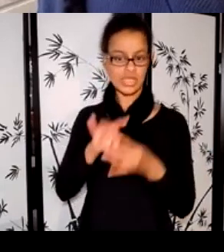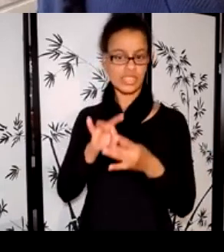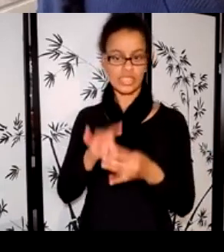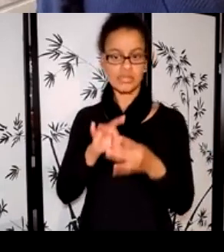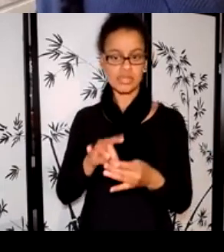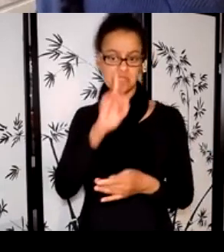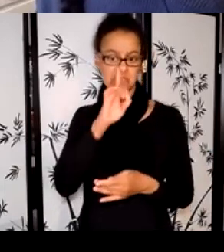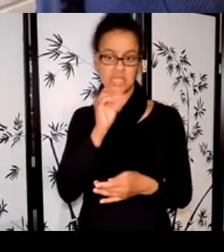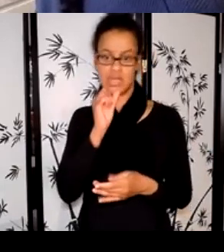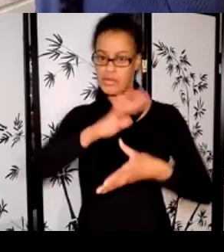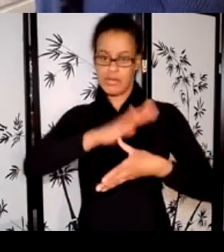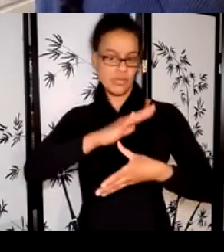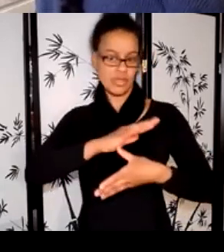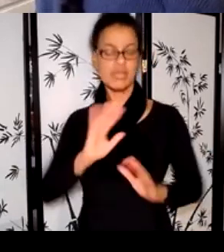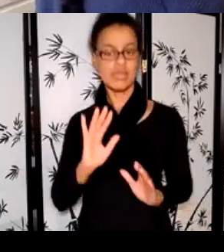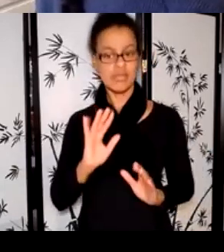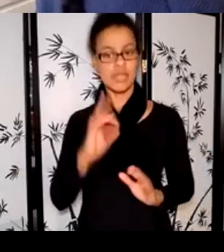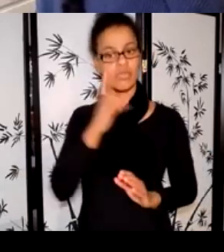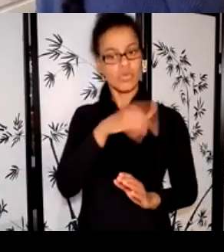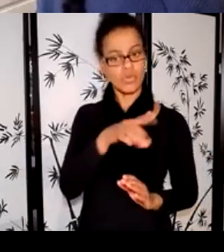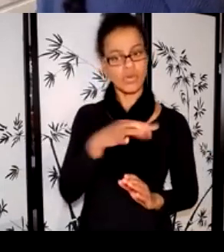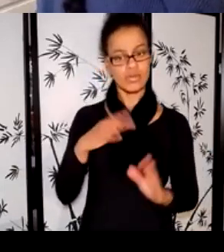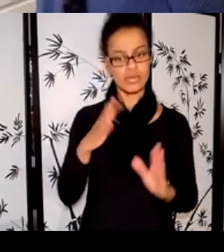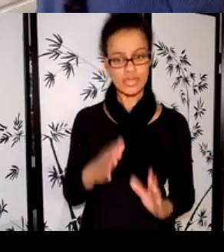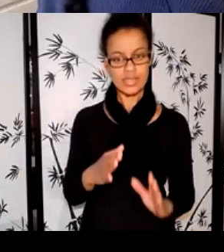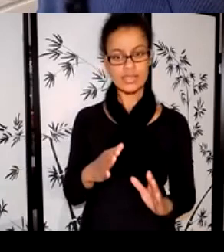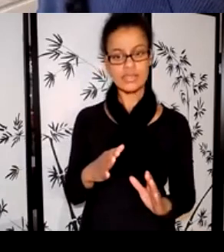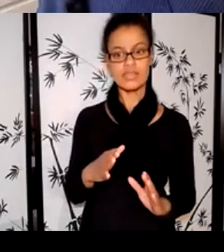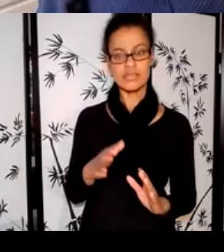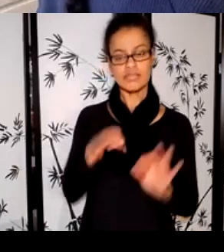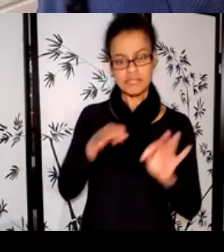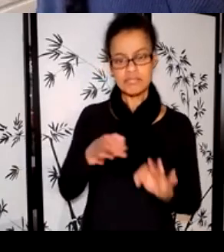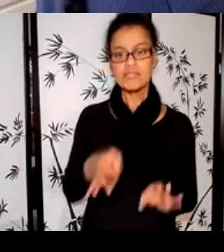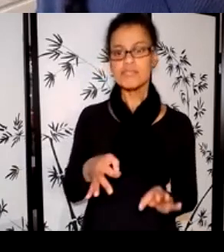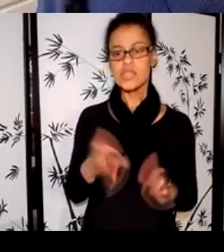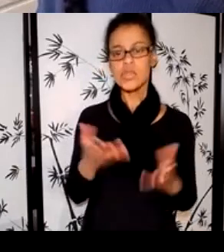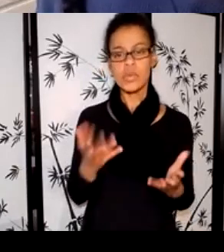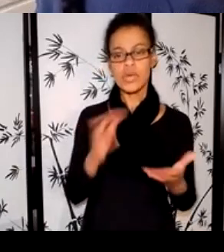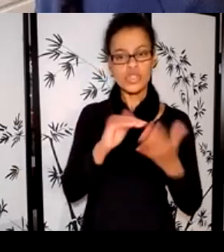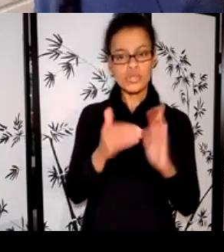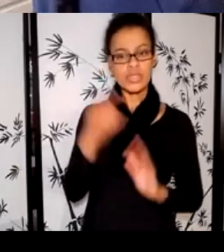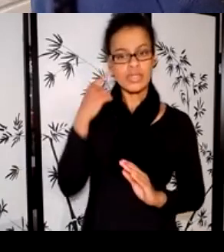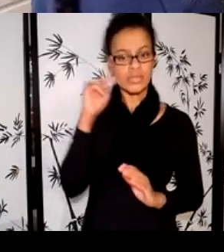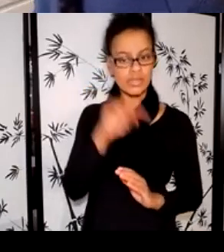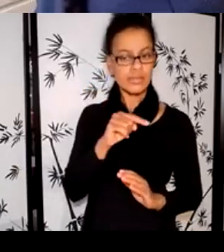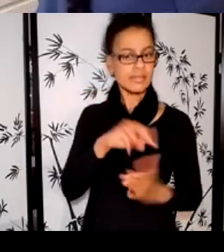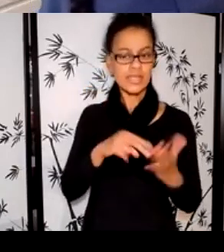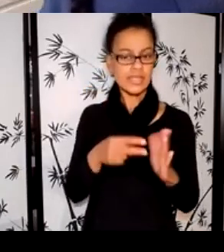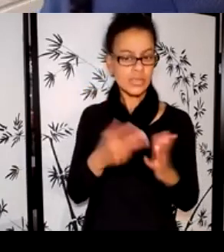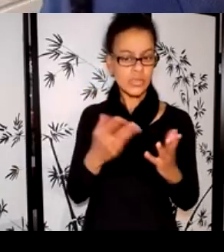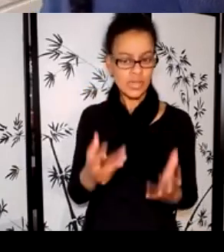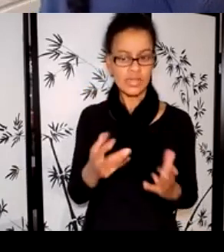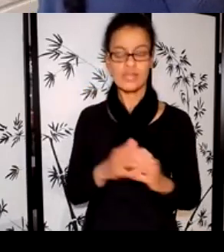community means to them and how they think their art contributes to that community, whether it be directly or indirectly,